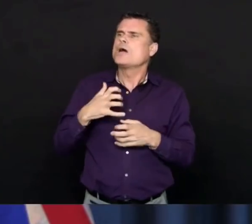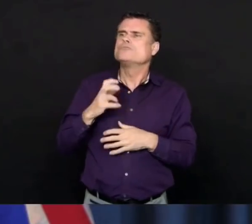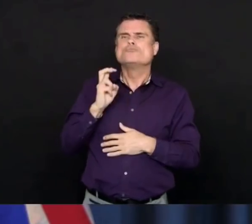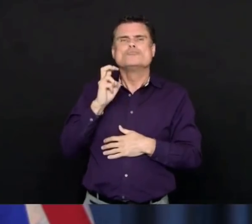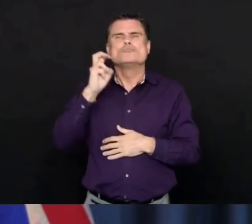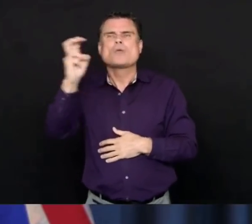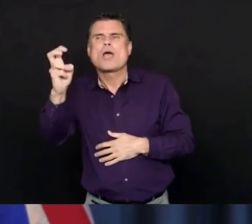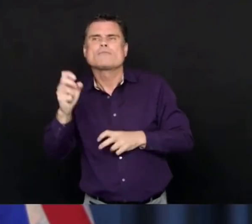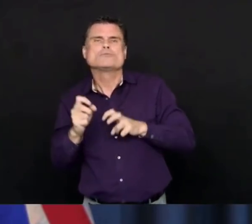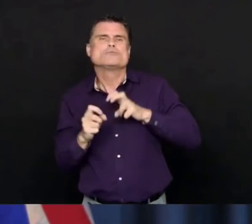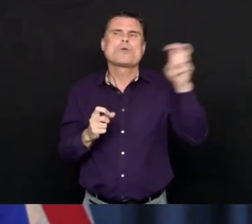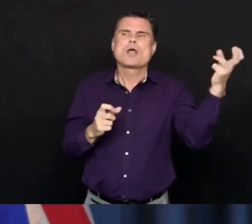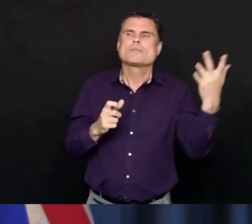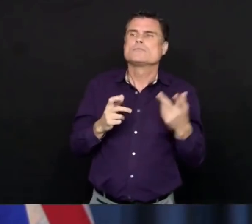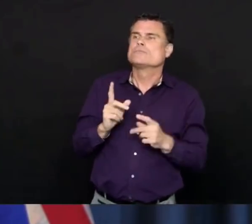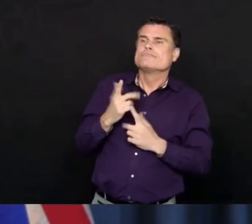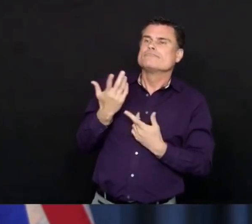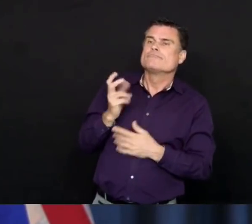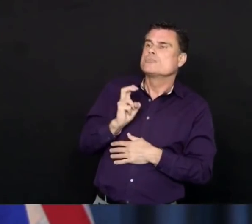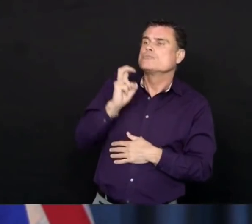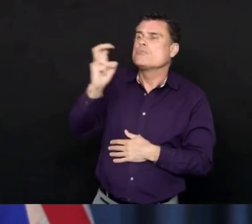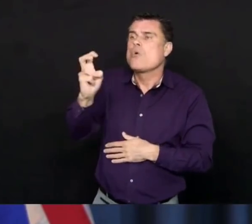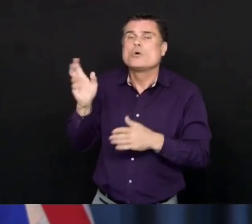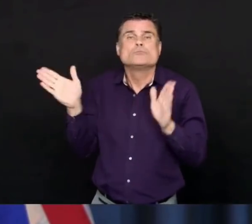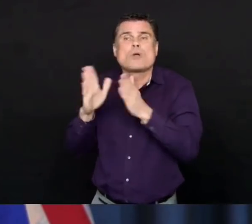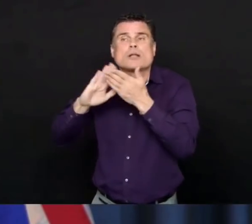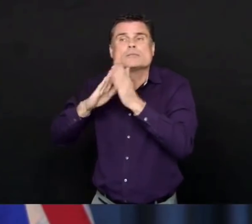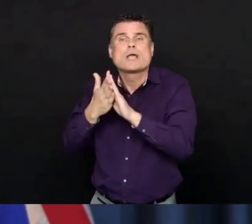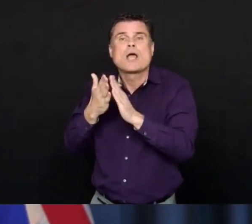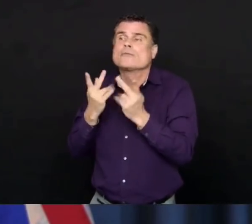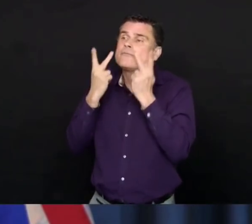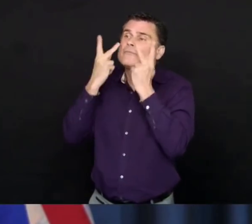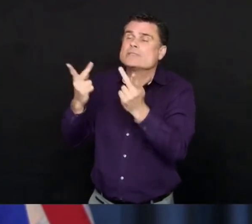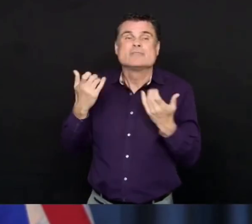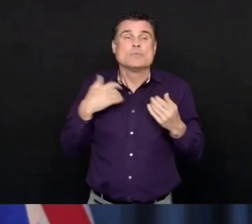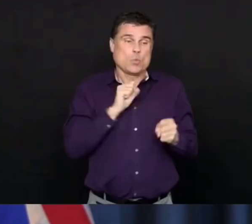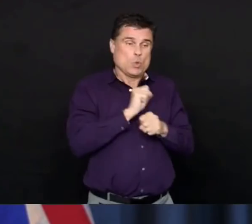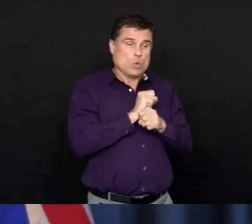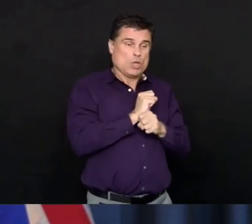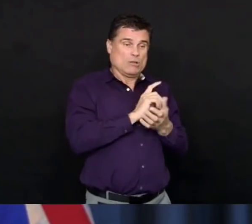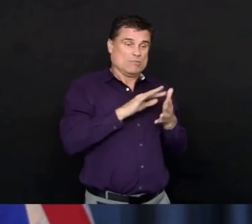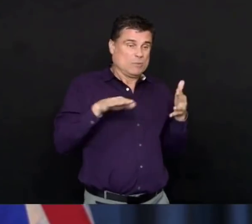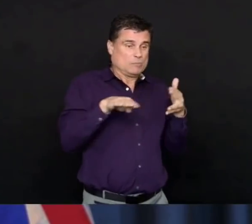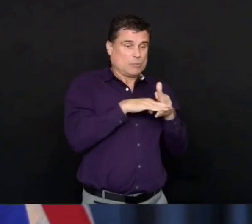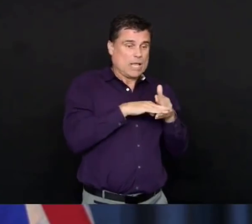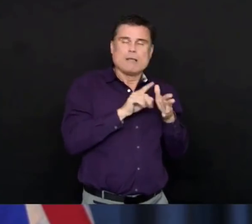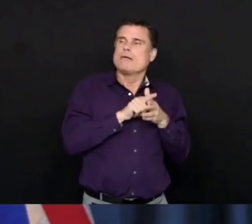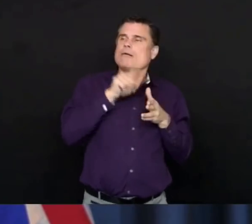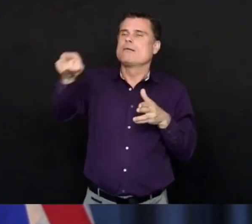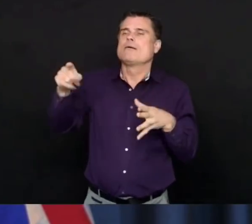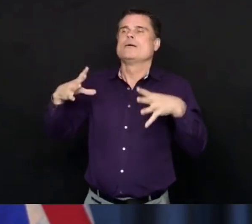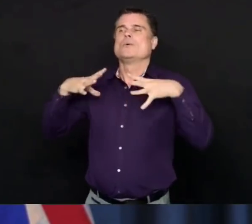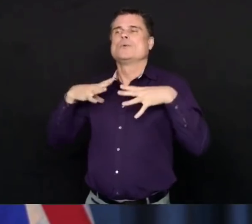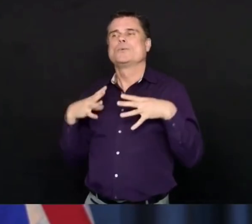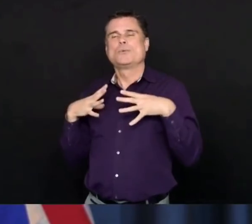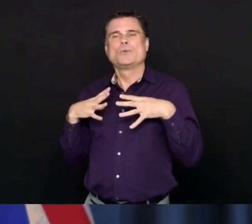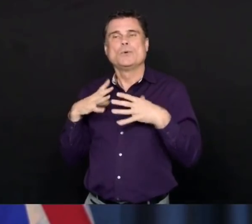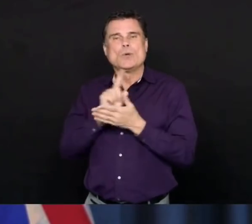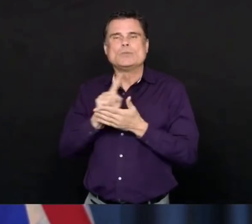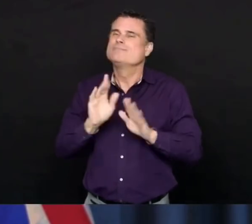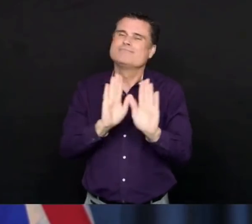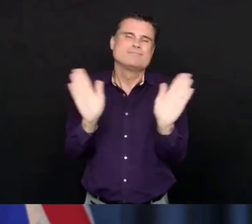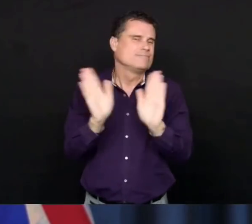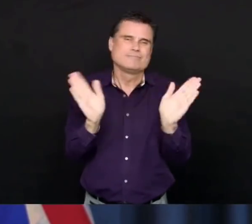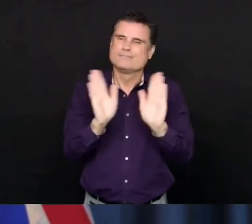I'm really imploring people, this is not our time to do that right now. We need to avoid all